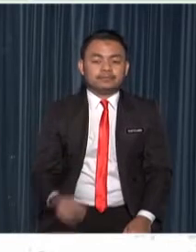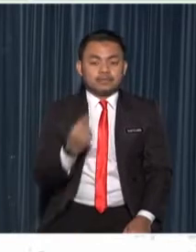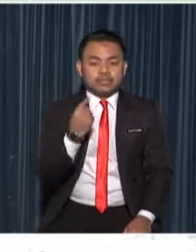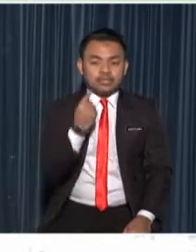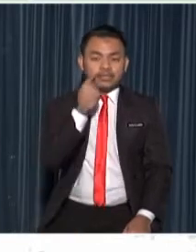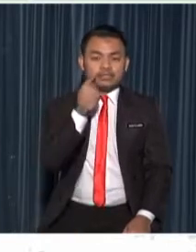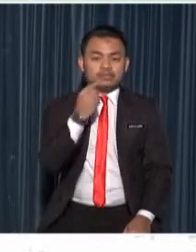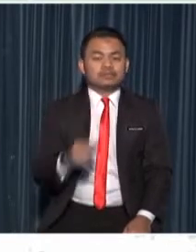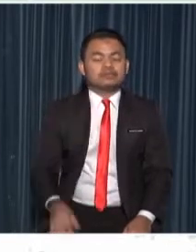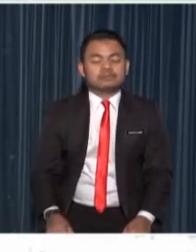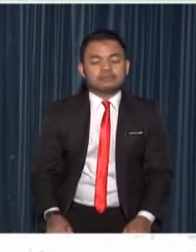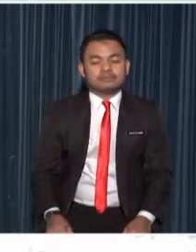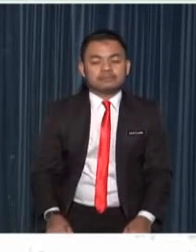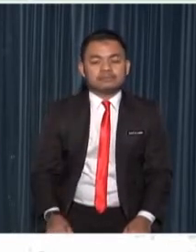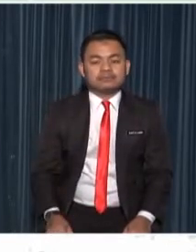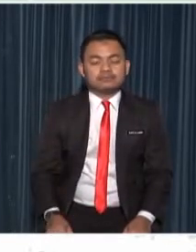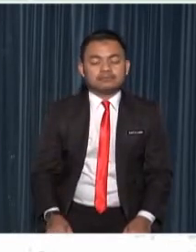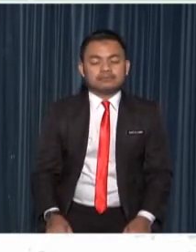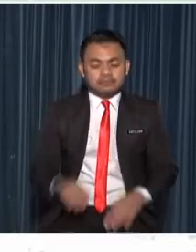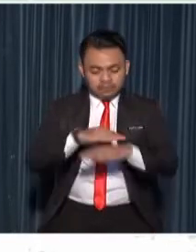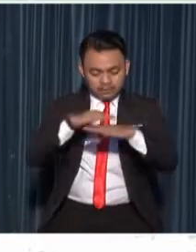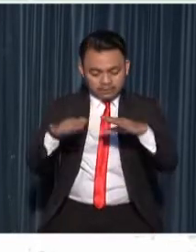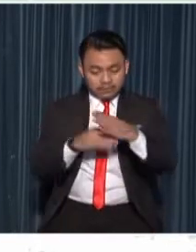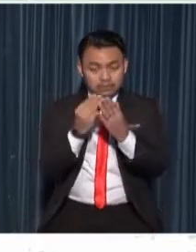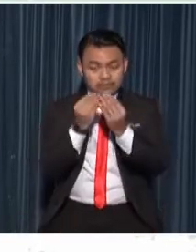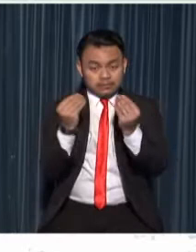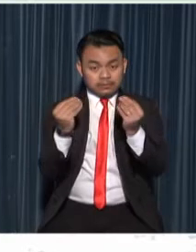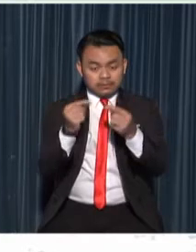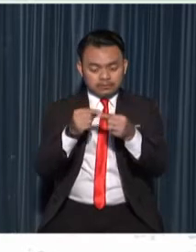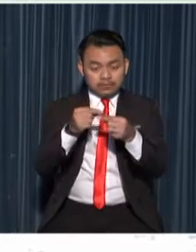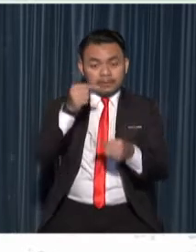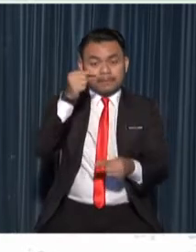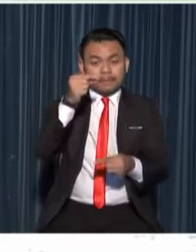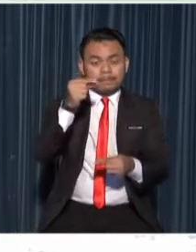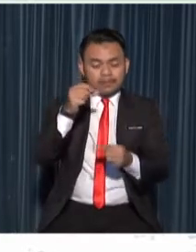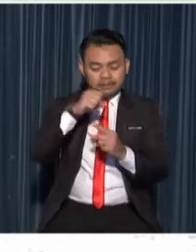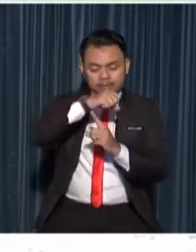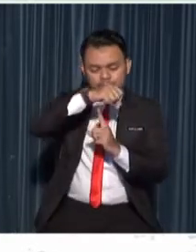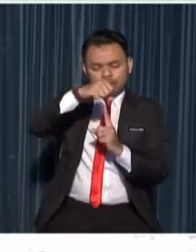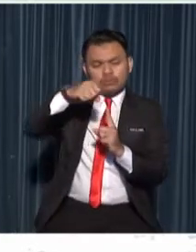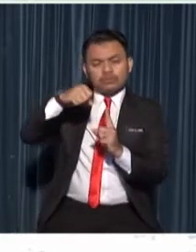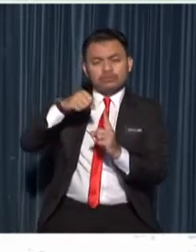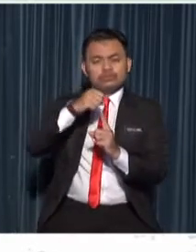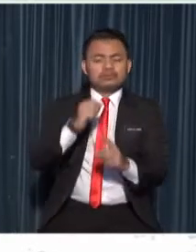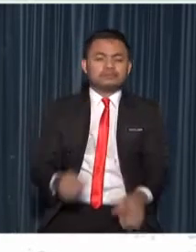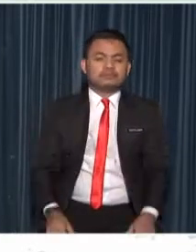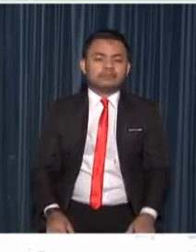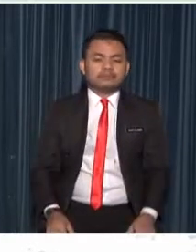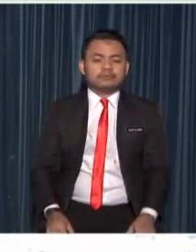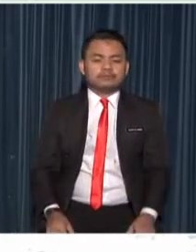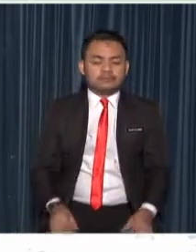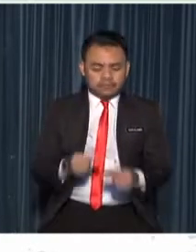suckers underground stems spores stem